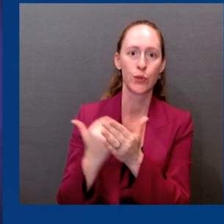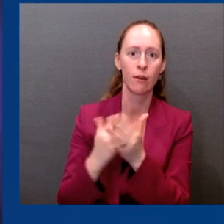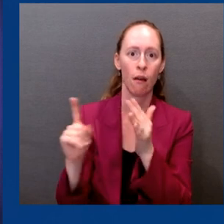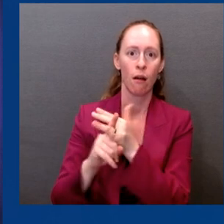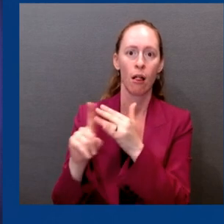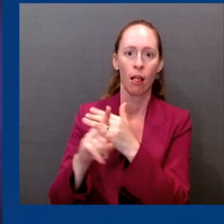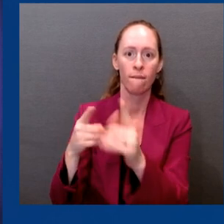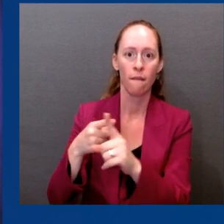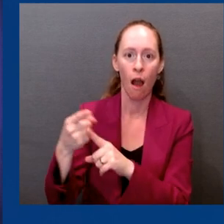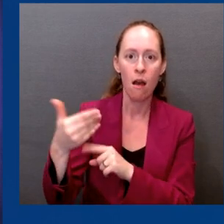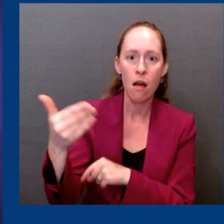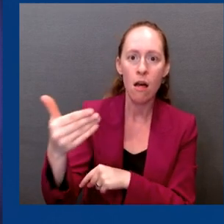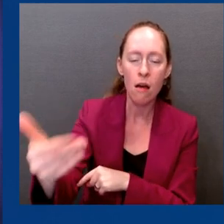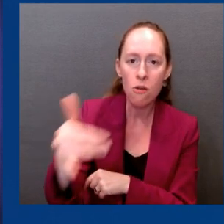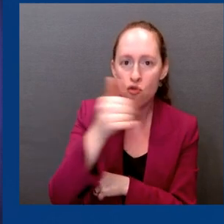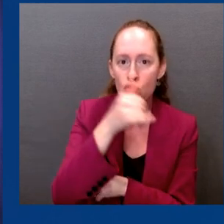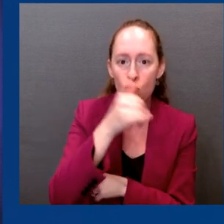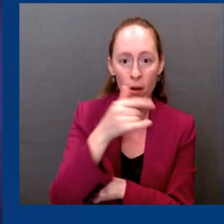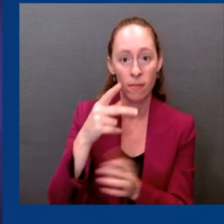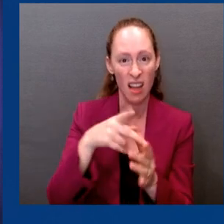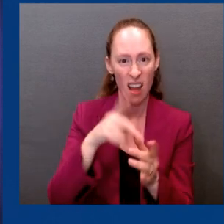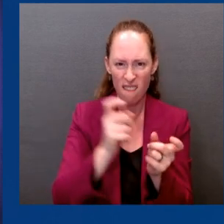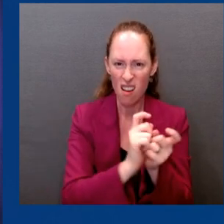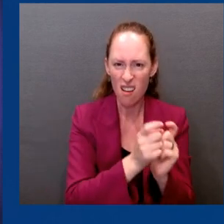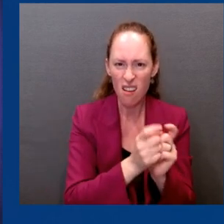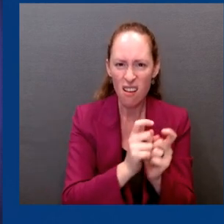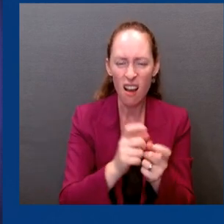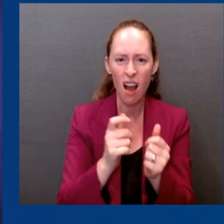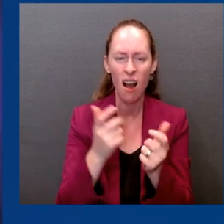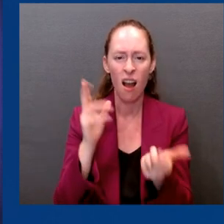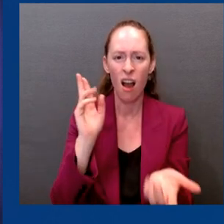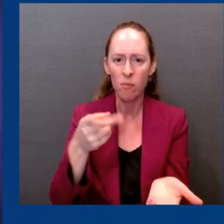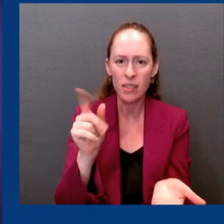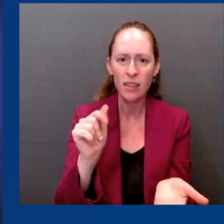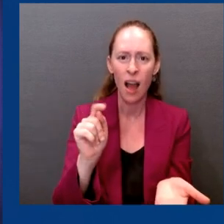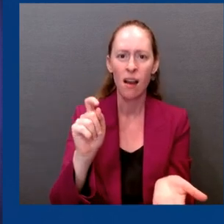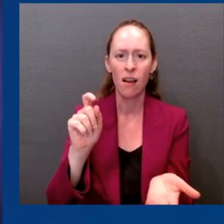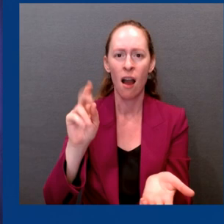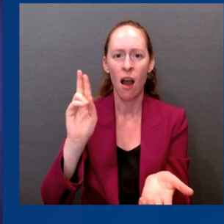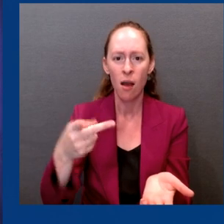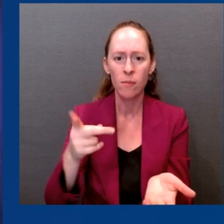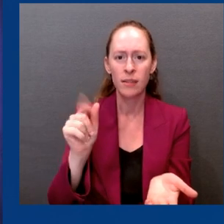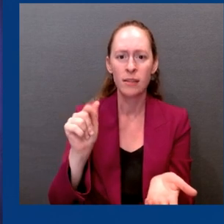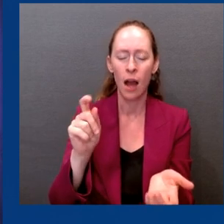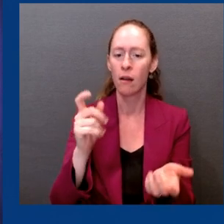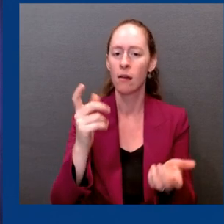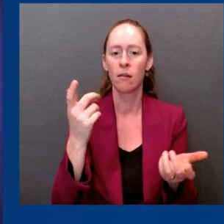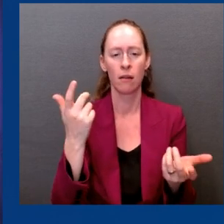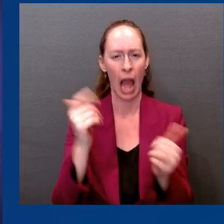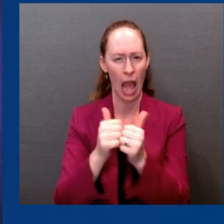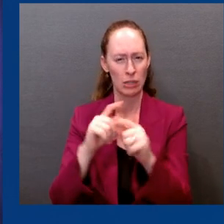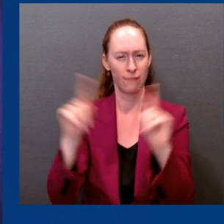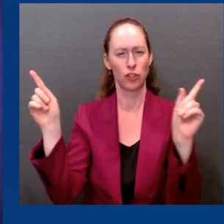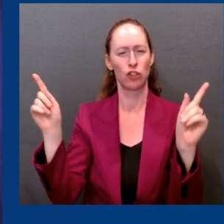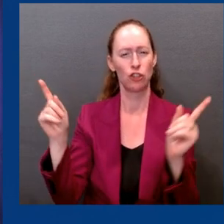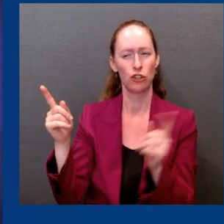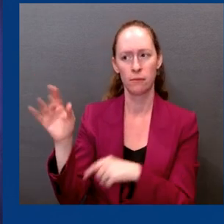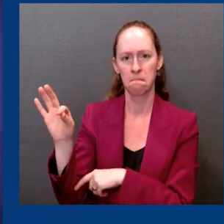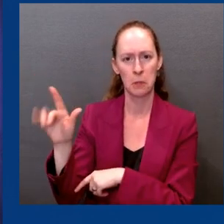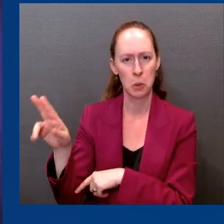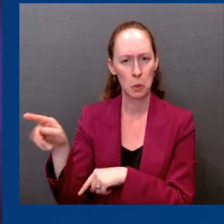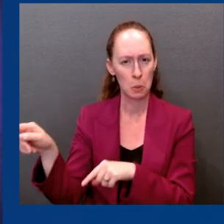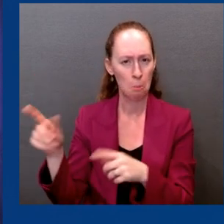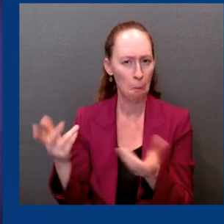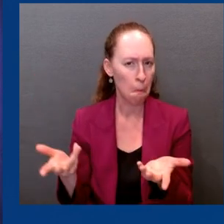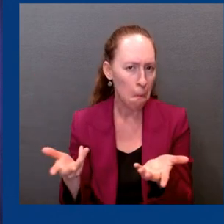indication we get from the Southern Hemisphere of the variants, or at least not a very or at least not an indication with any kind of